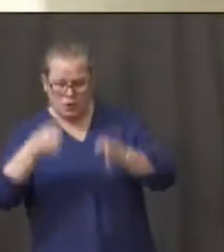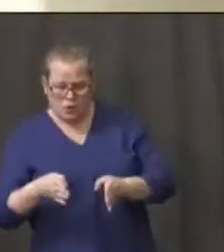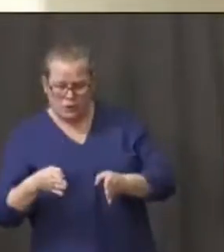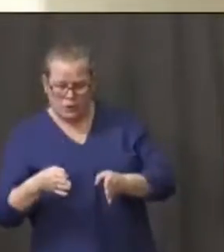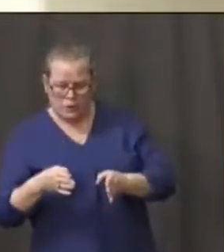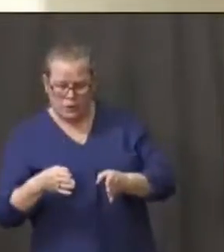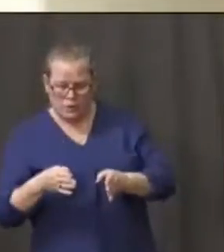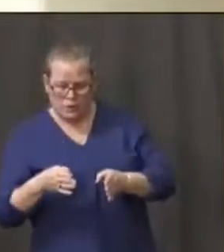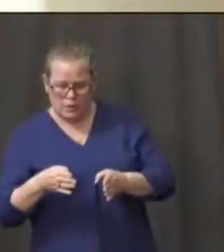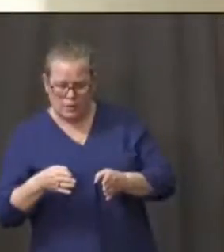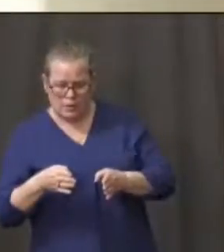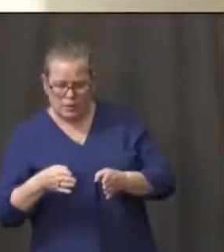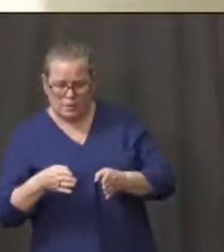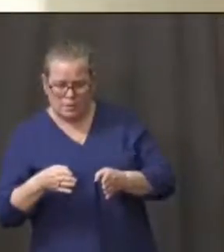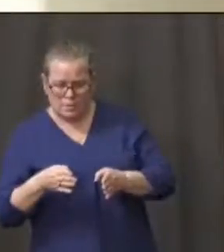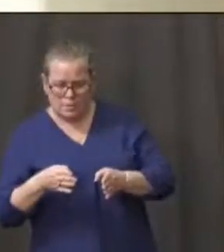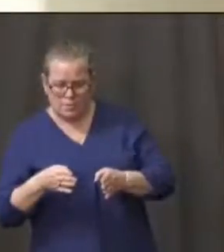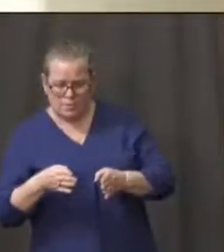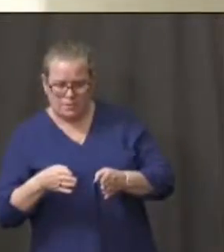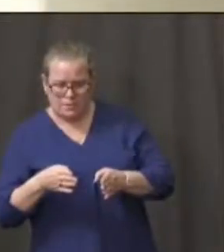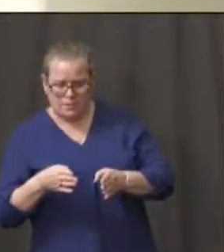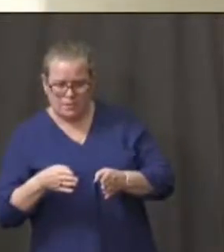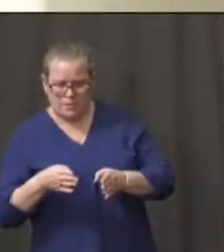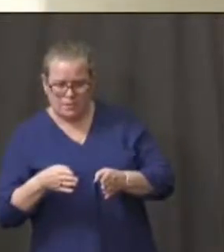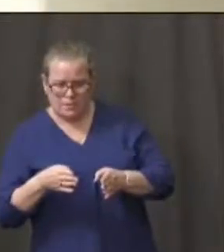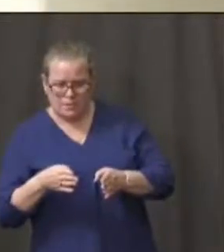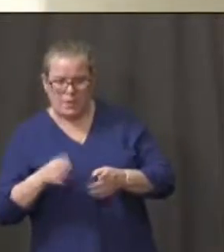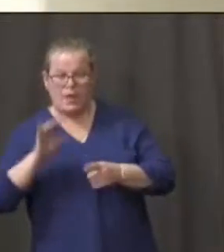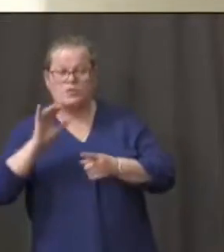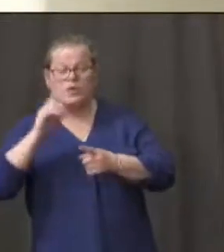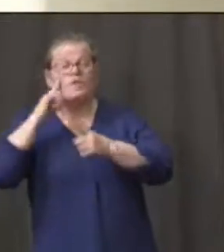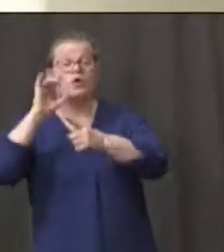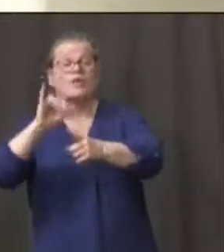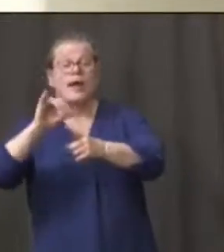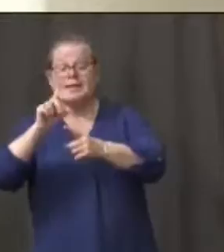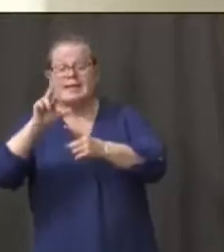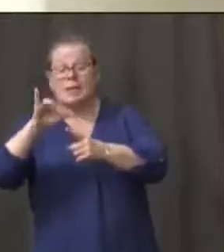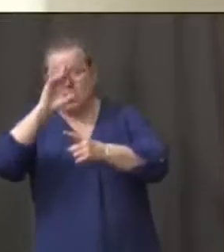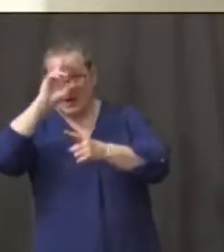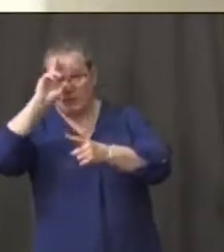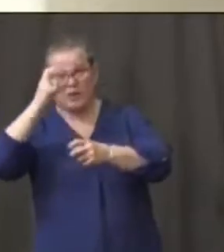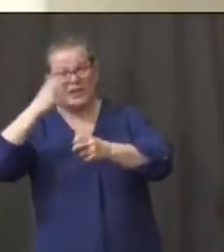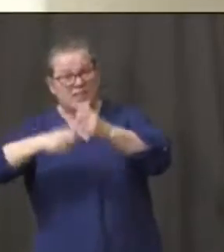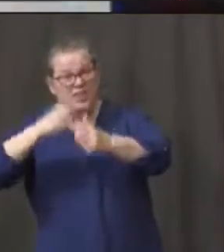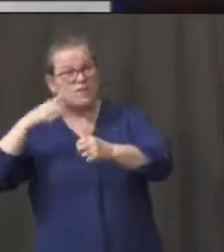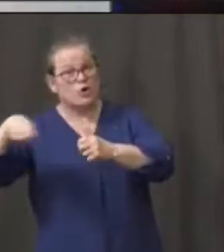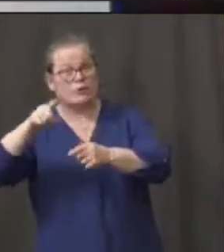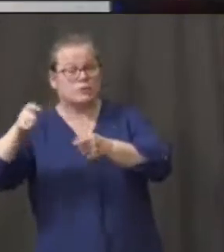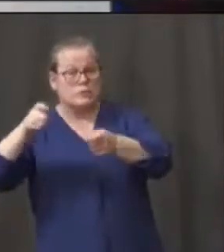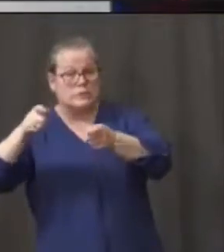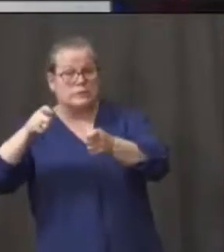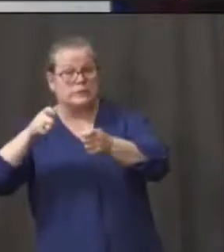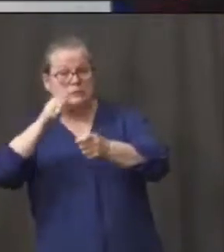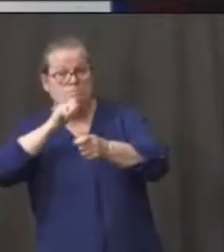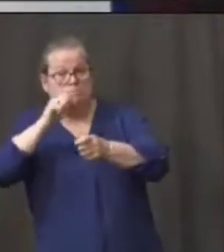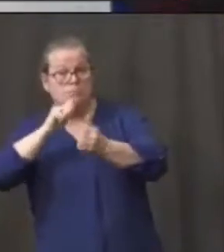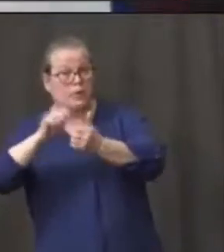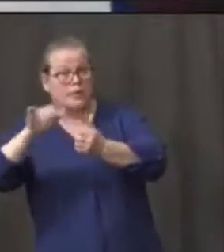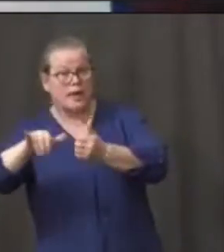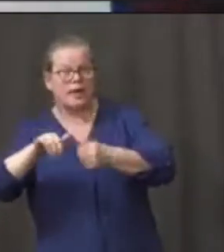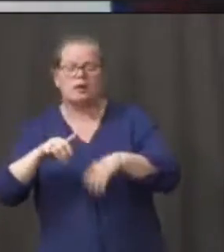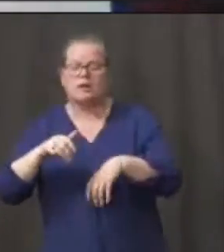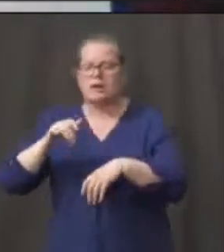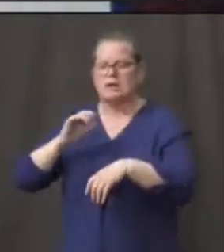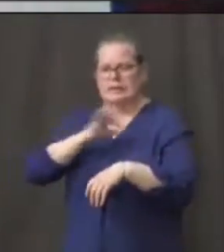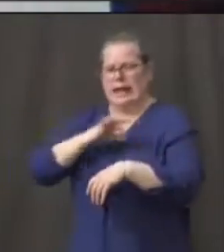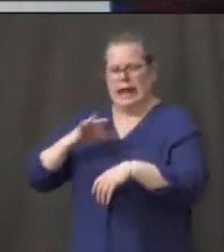plenty of capacity, one third, but how hard was it on that hospital? Well, it was it was hard on staffing. There's no question we had staff